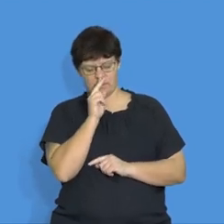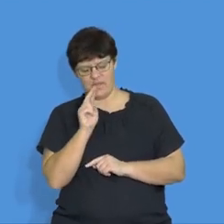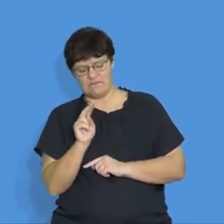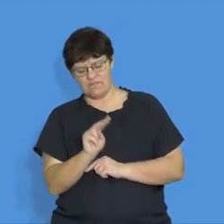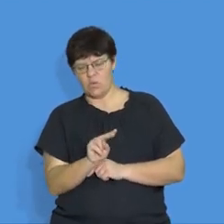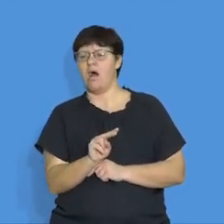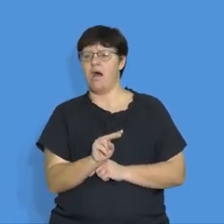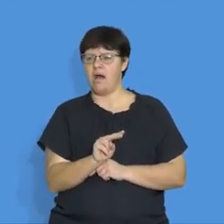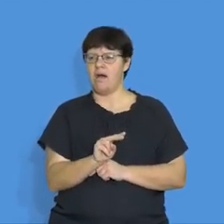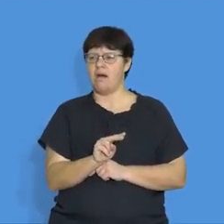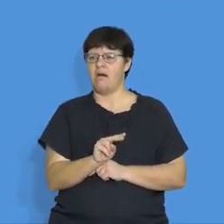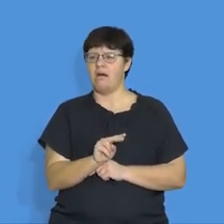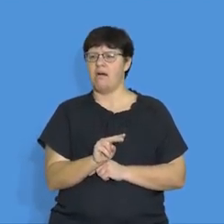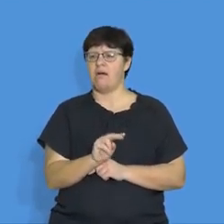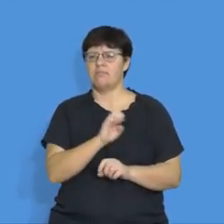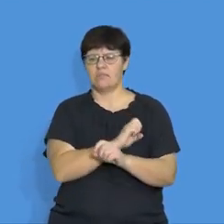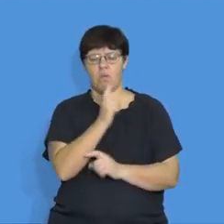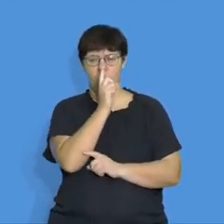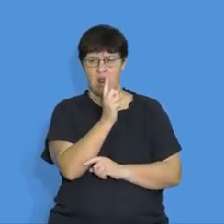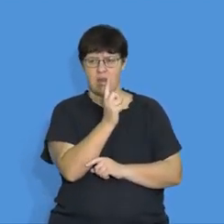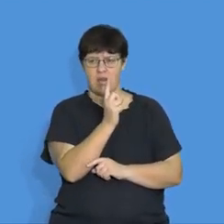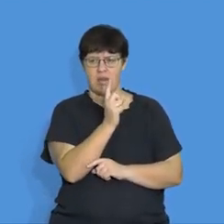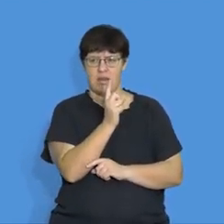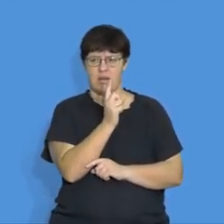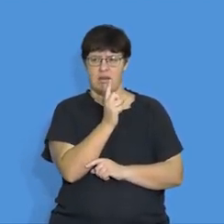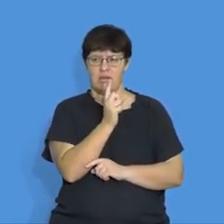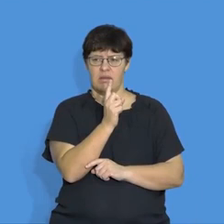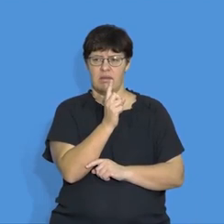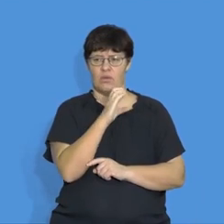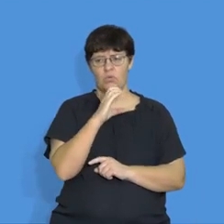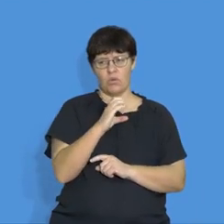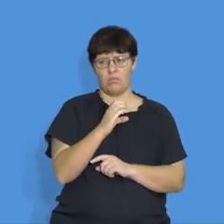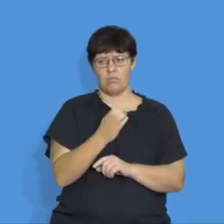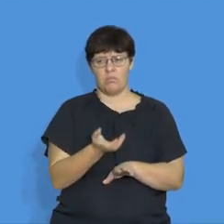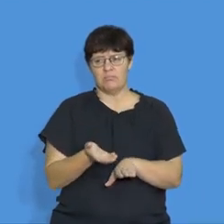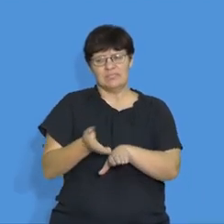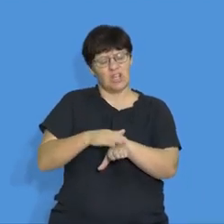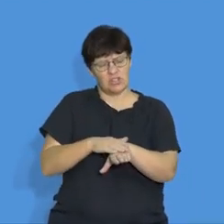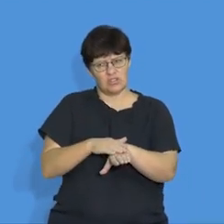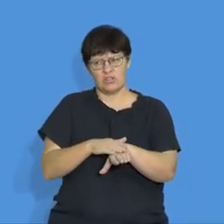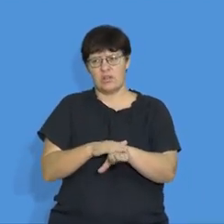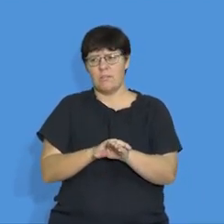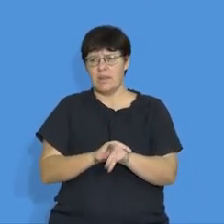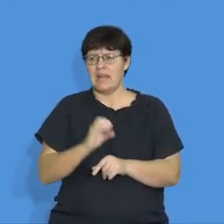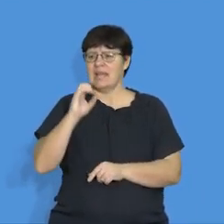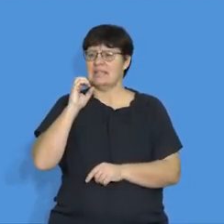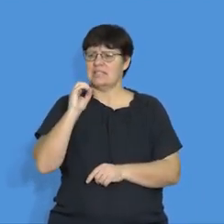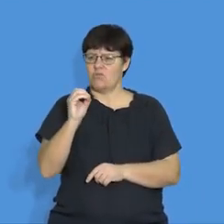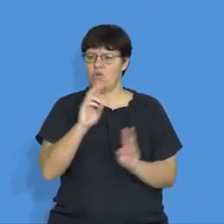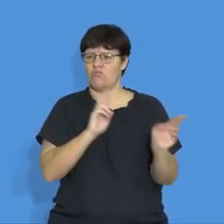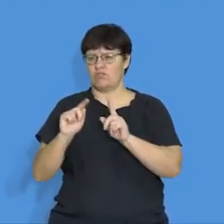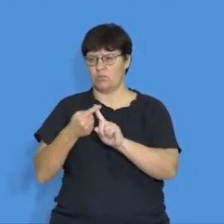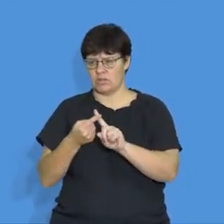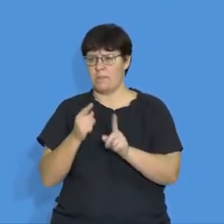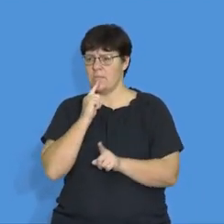electric circuit. So, we're saying a coulomb of charge, which is one coulomb, that is, it's zero reference point, which is called the